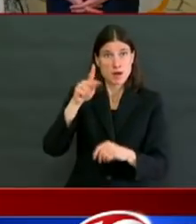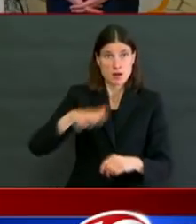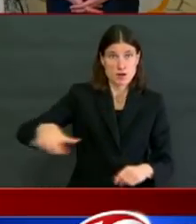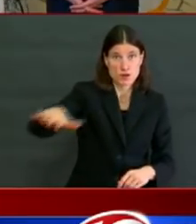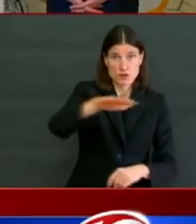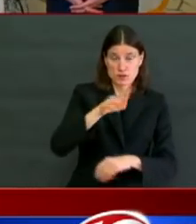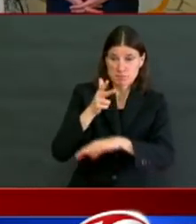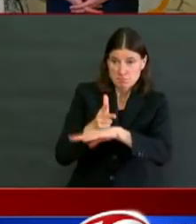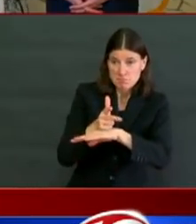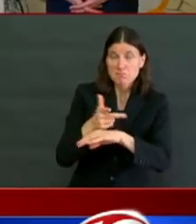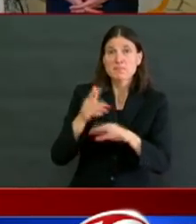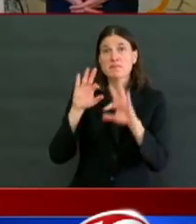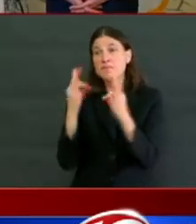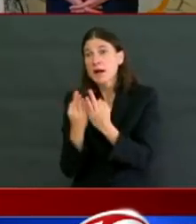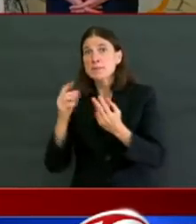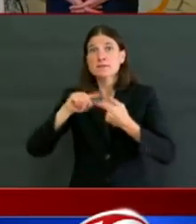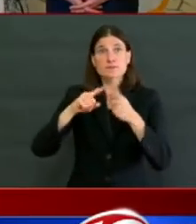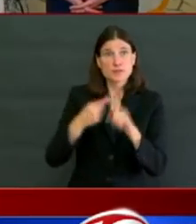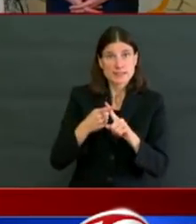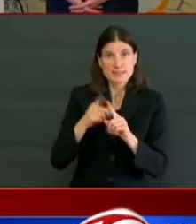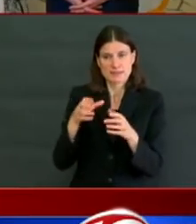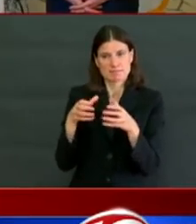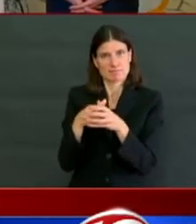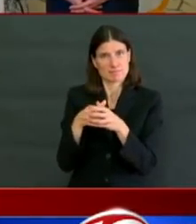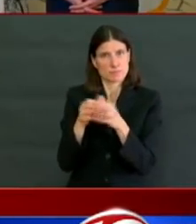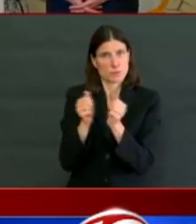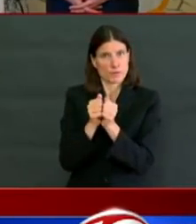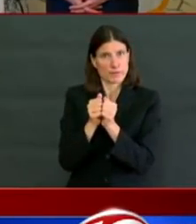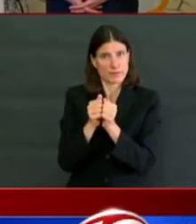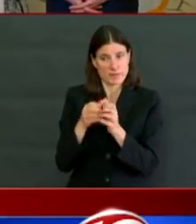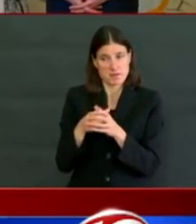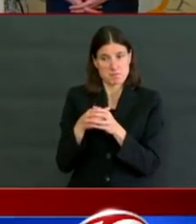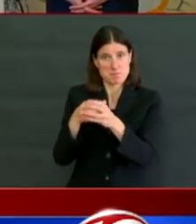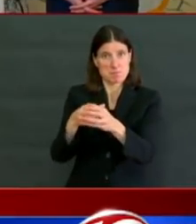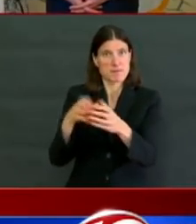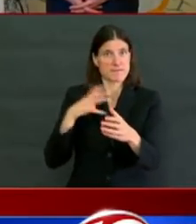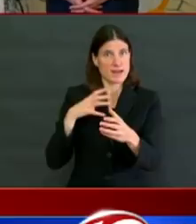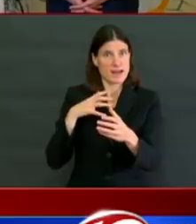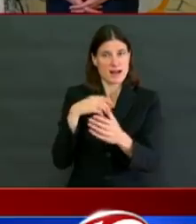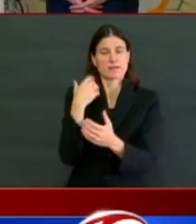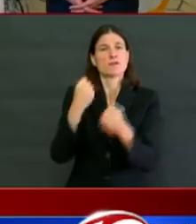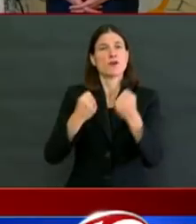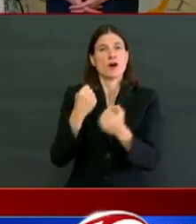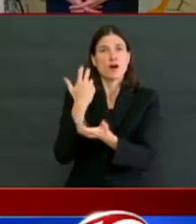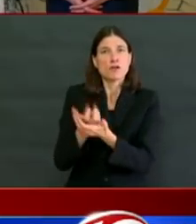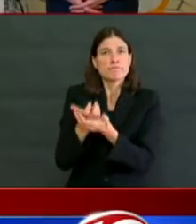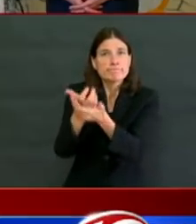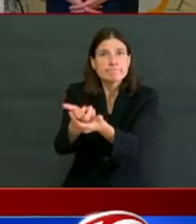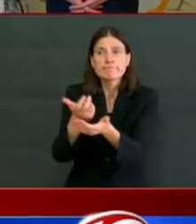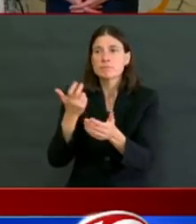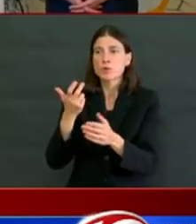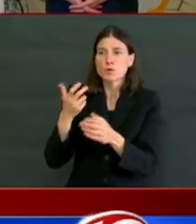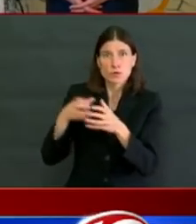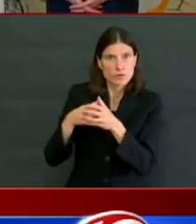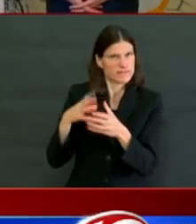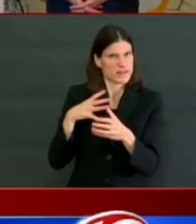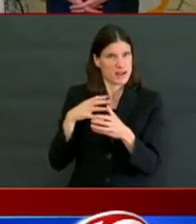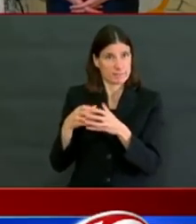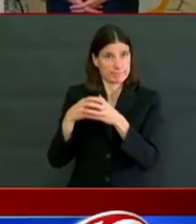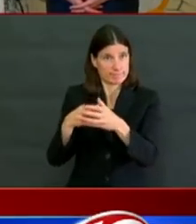that small group that you're being with these days. But you're not going to be able to do things like